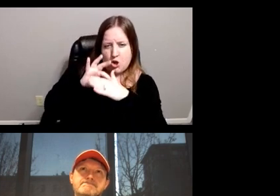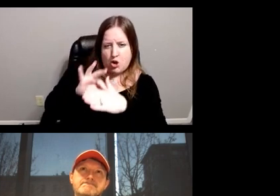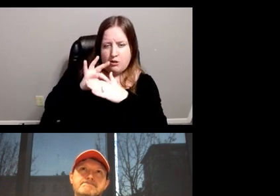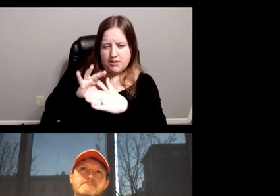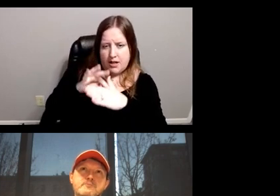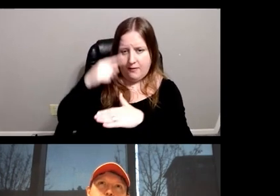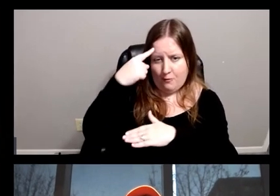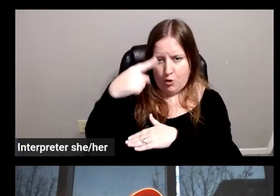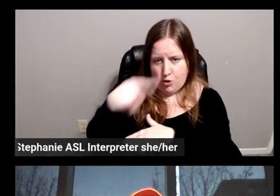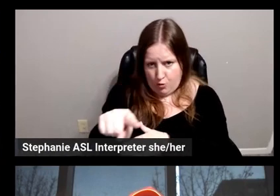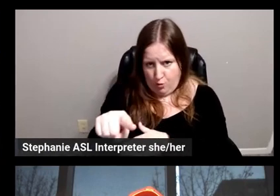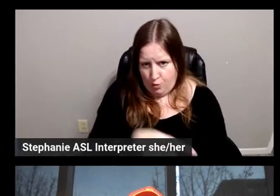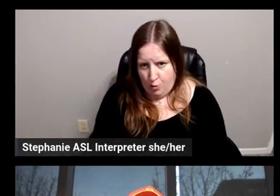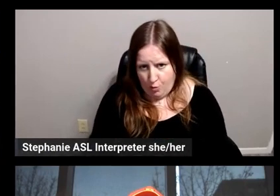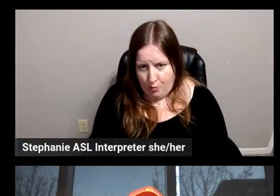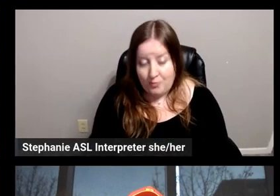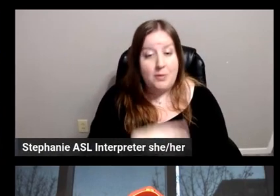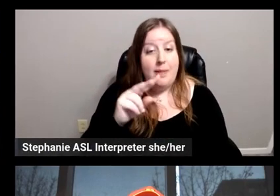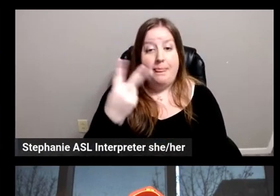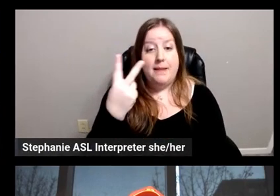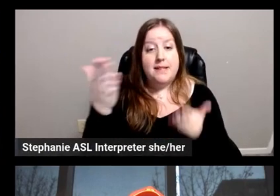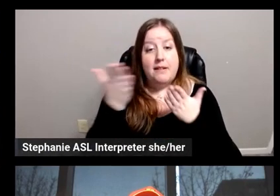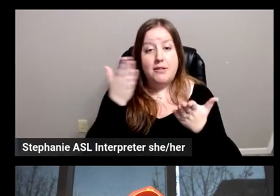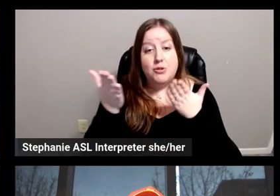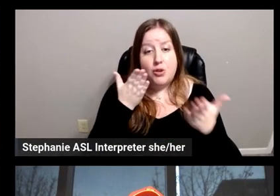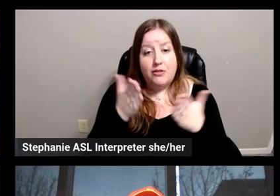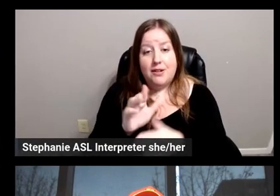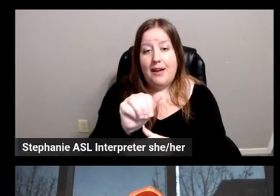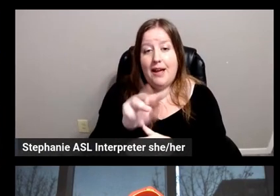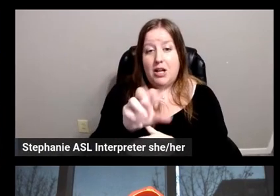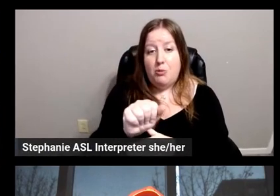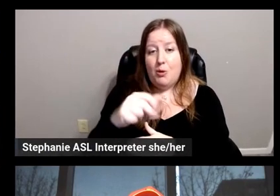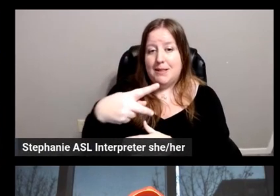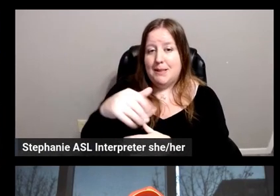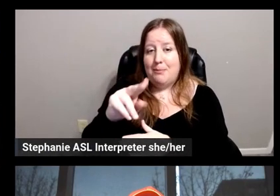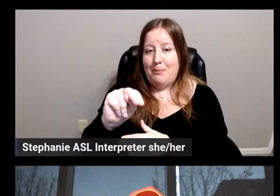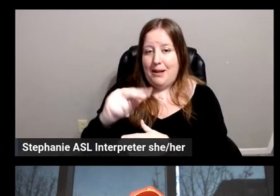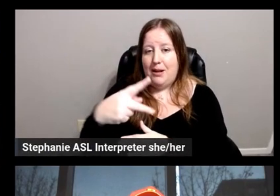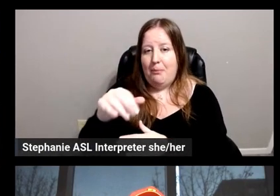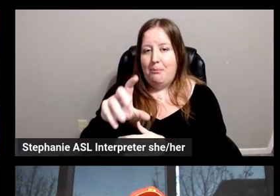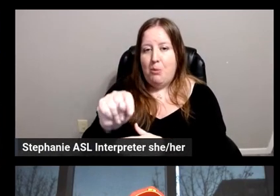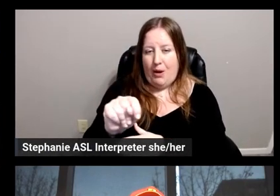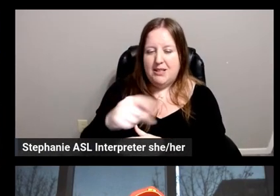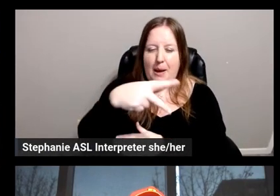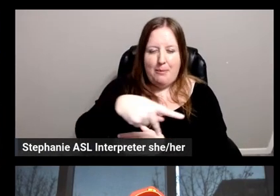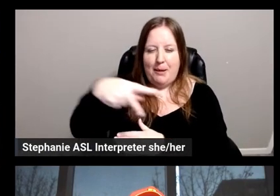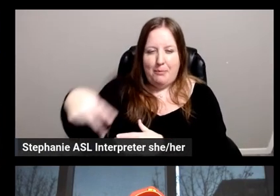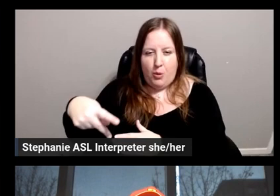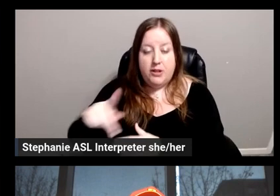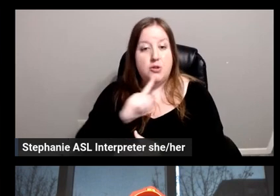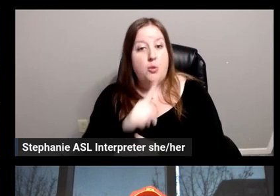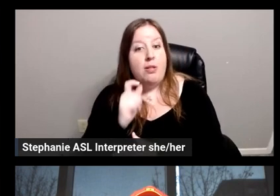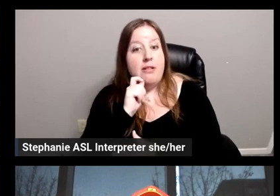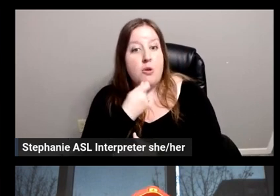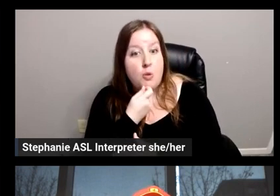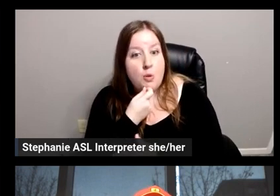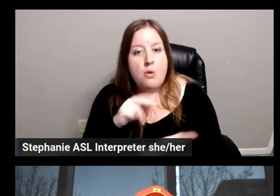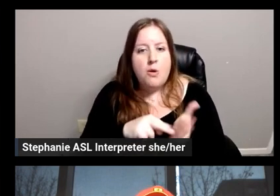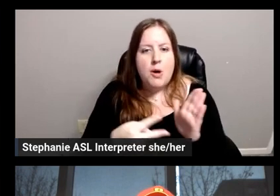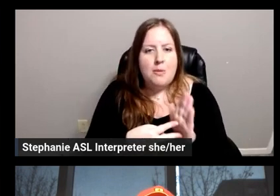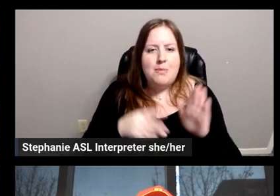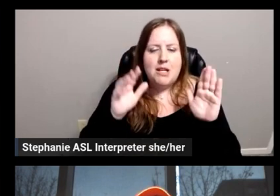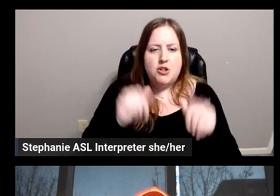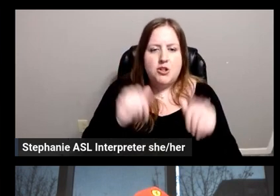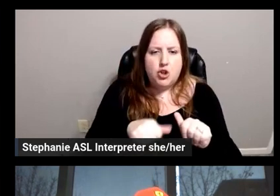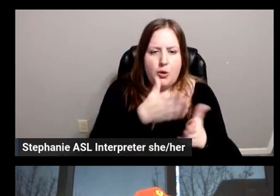back to you. The second service, obviously, is AWS Pinpoint. Now, what's really cool about Pinpoint is that it allows you to segment